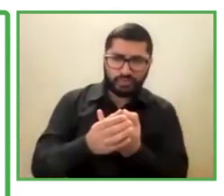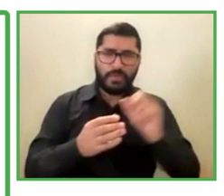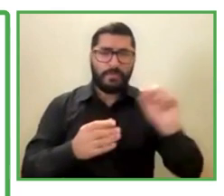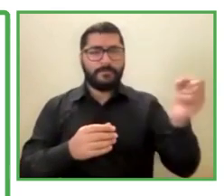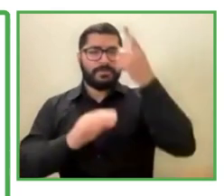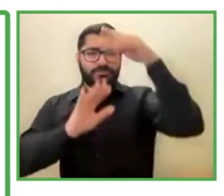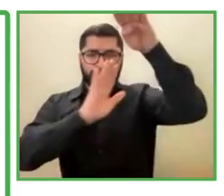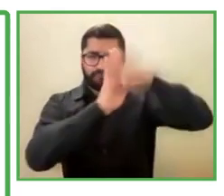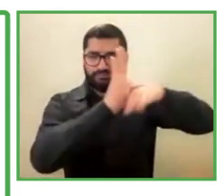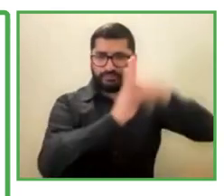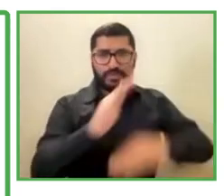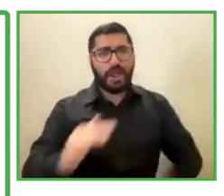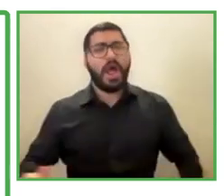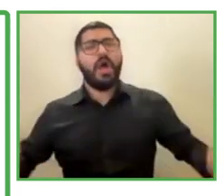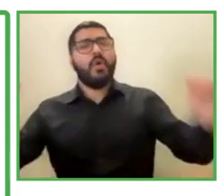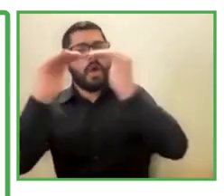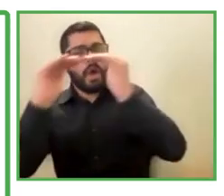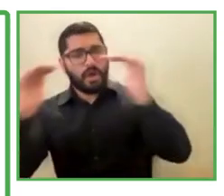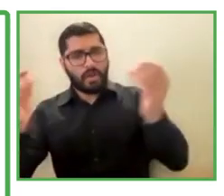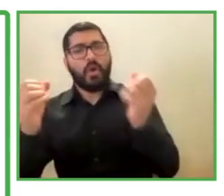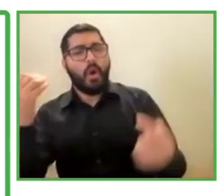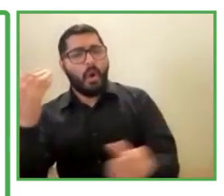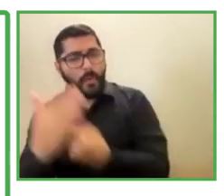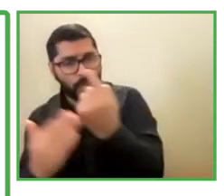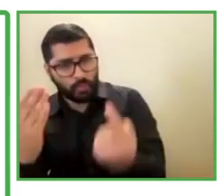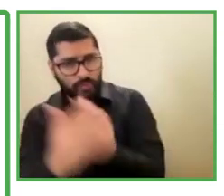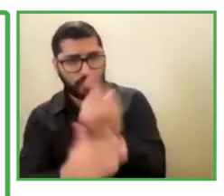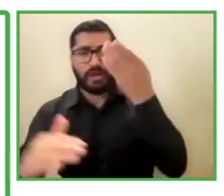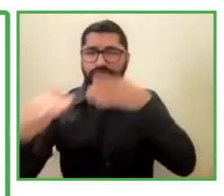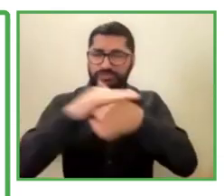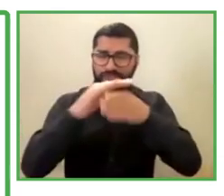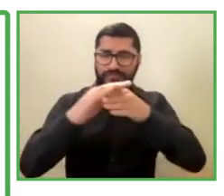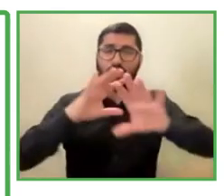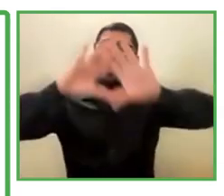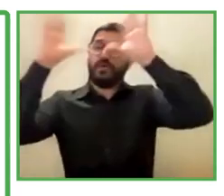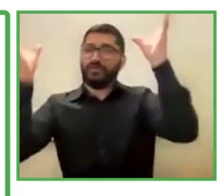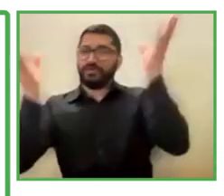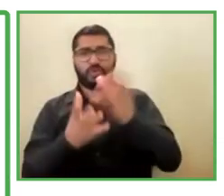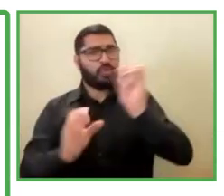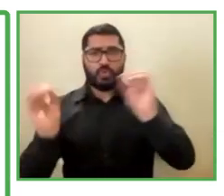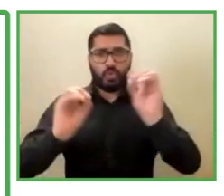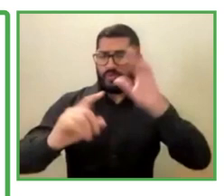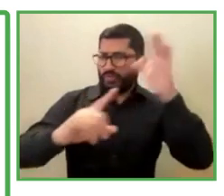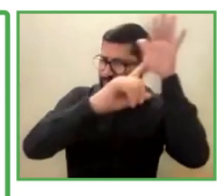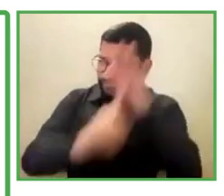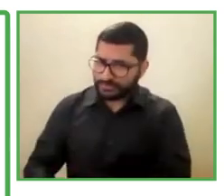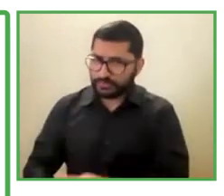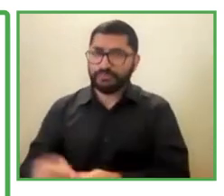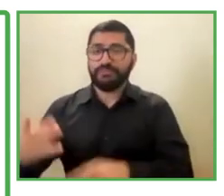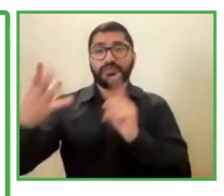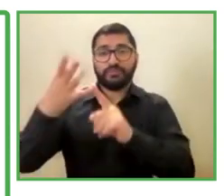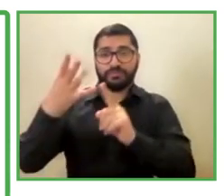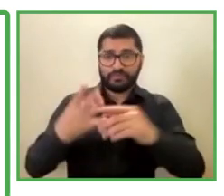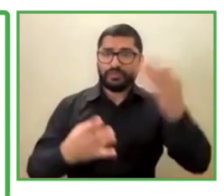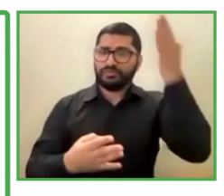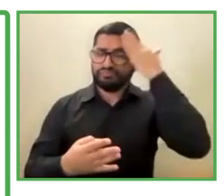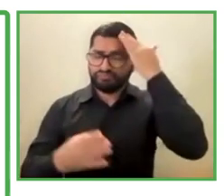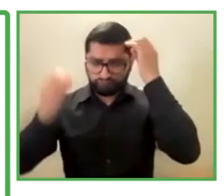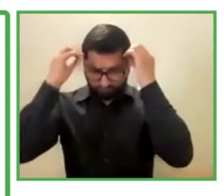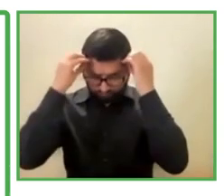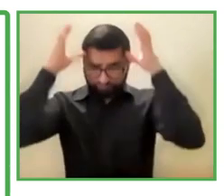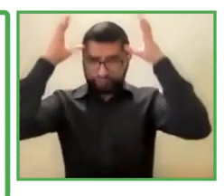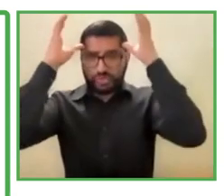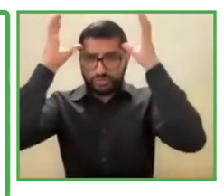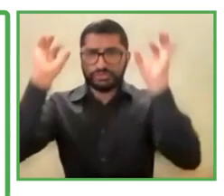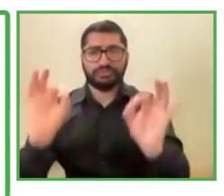principles which are equality of opportunities use universal access non discrimination and awareness and based on